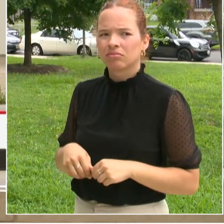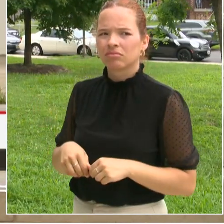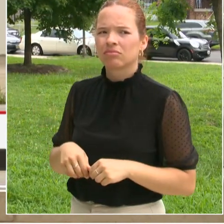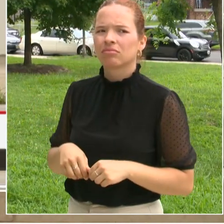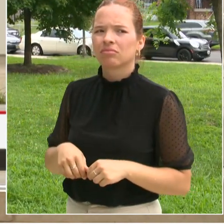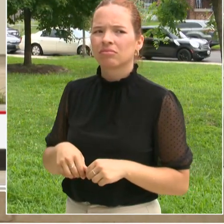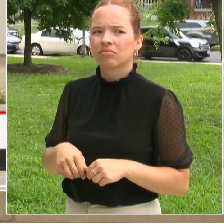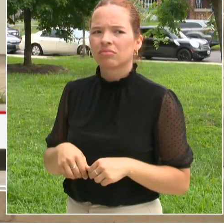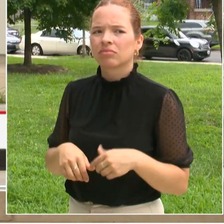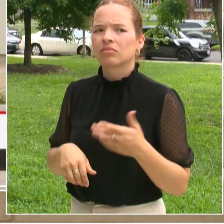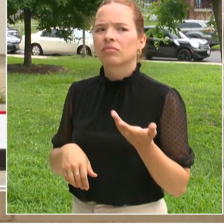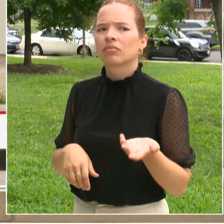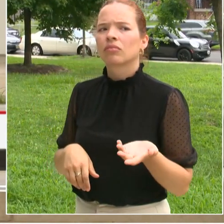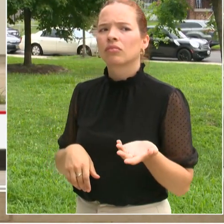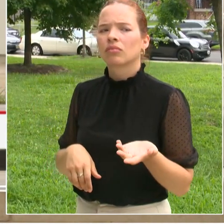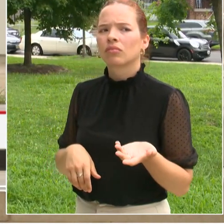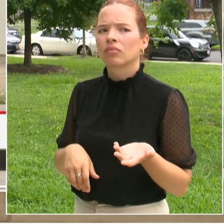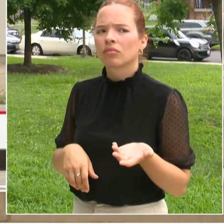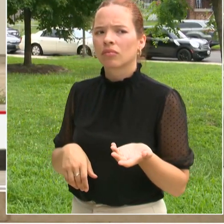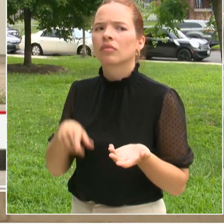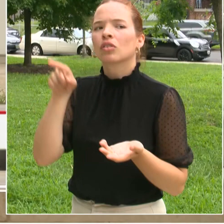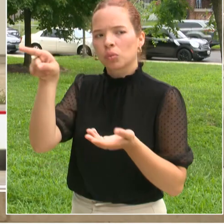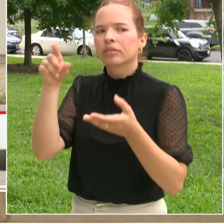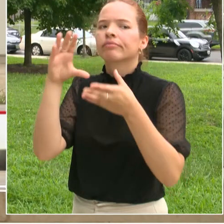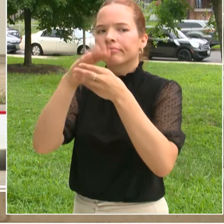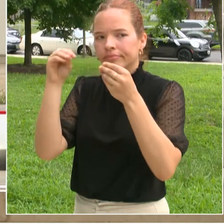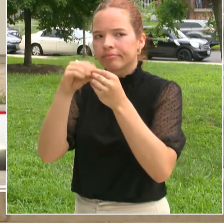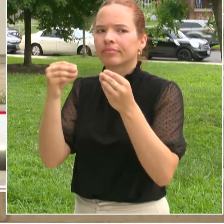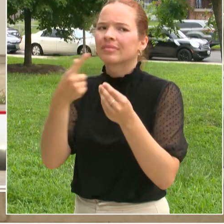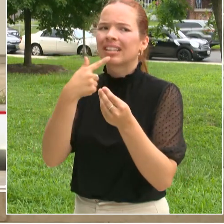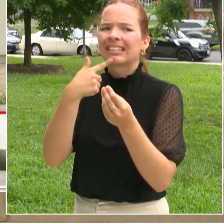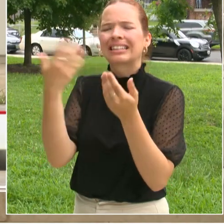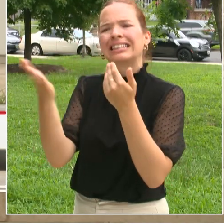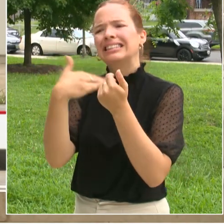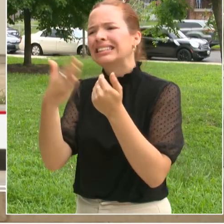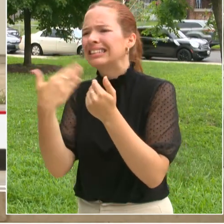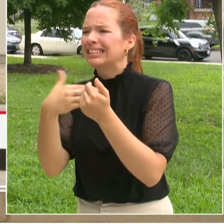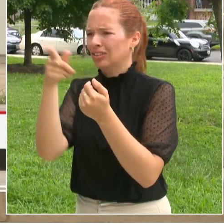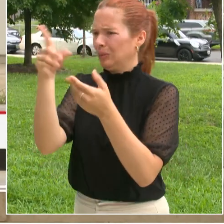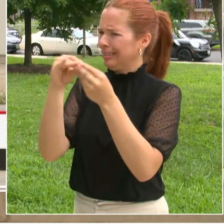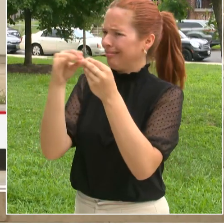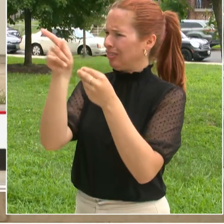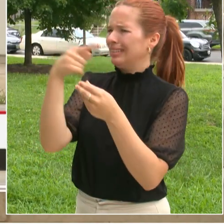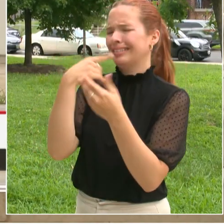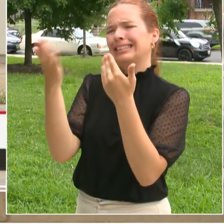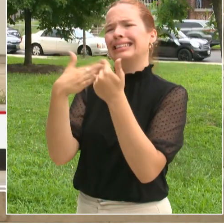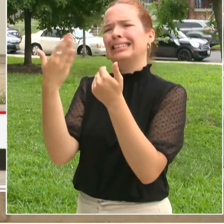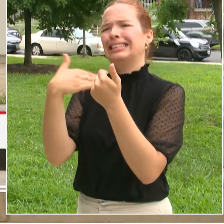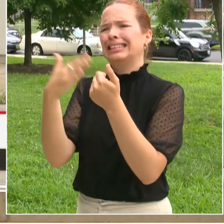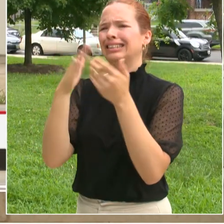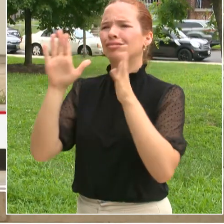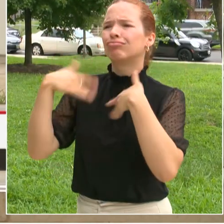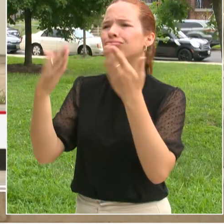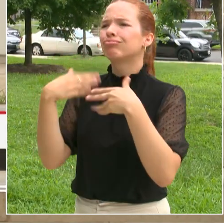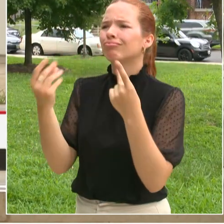making it easier, simpler, more one stop for parents and families. What kind of roadblocks remain?